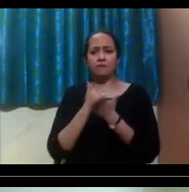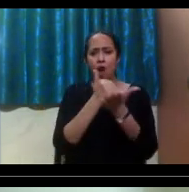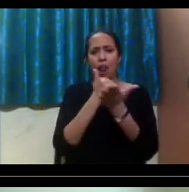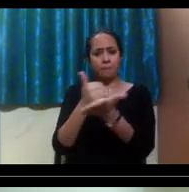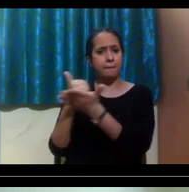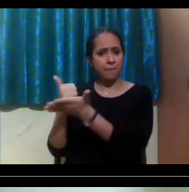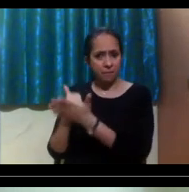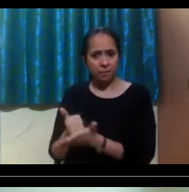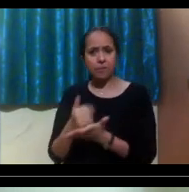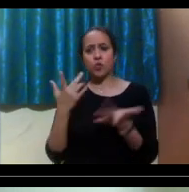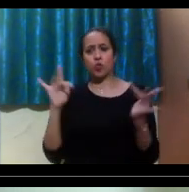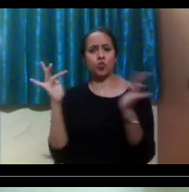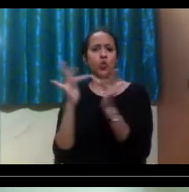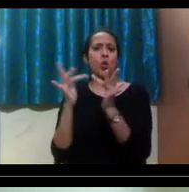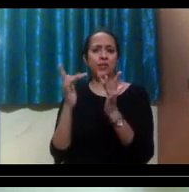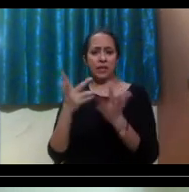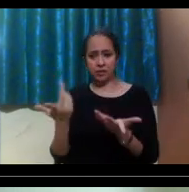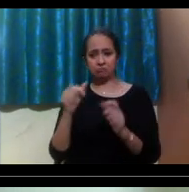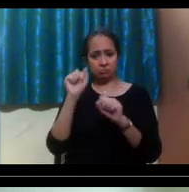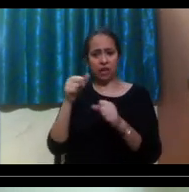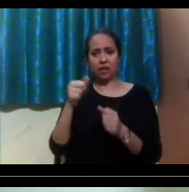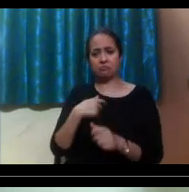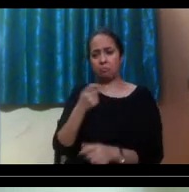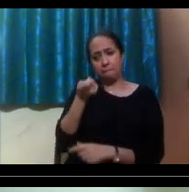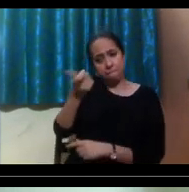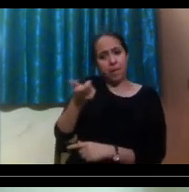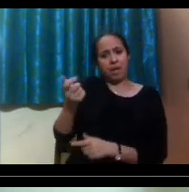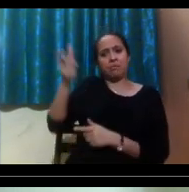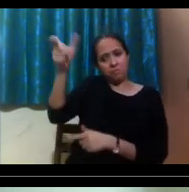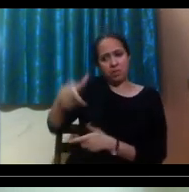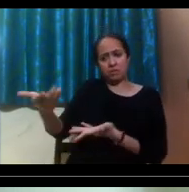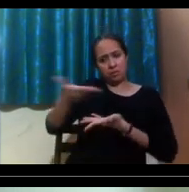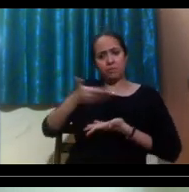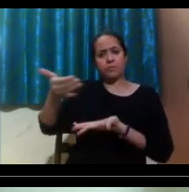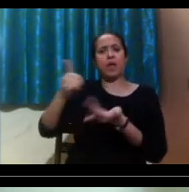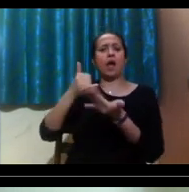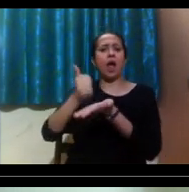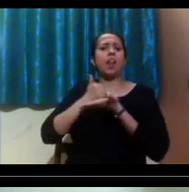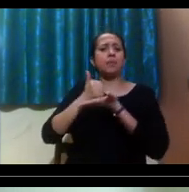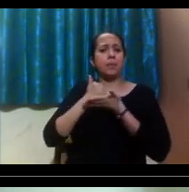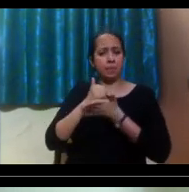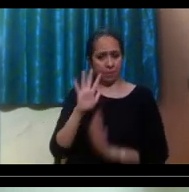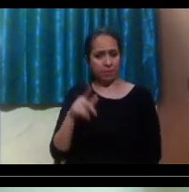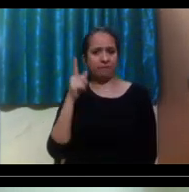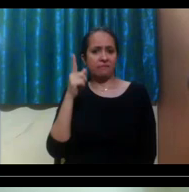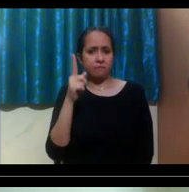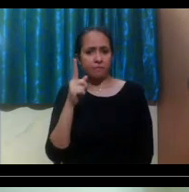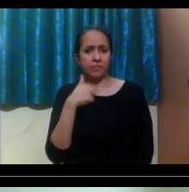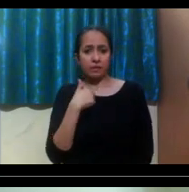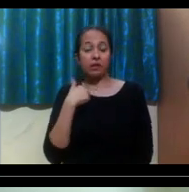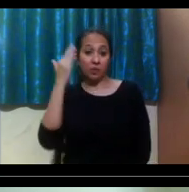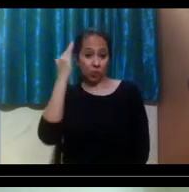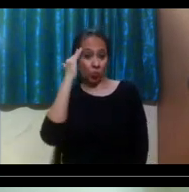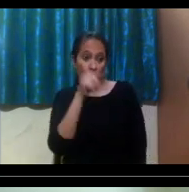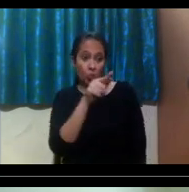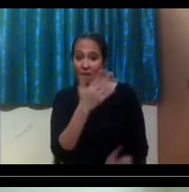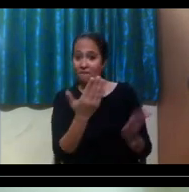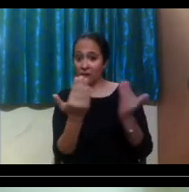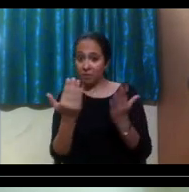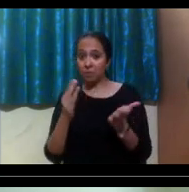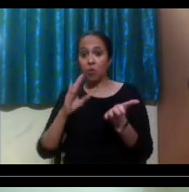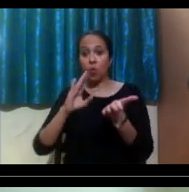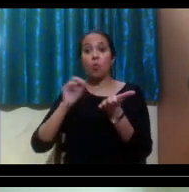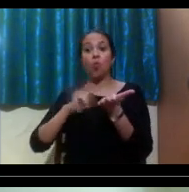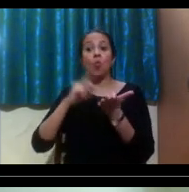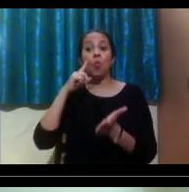organization that he could potentially hire to be his personal care attendant. Um, that's the best way that I've known about it. Monica, I don't know if you have